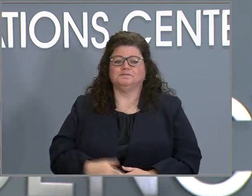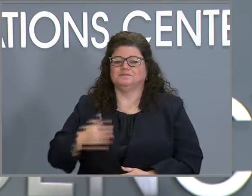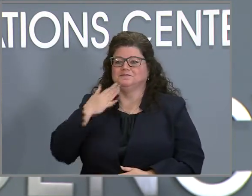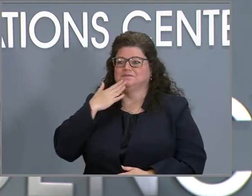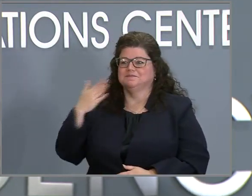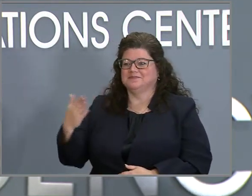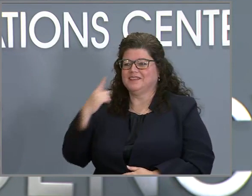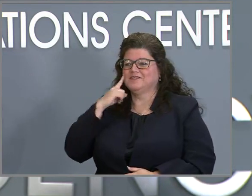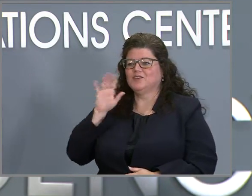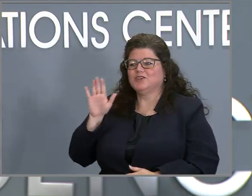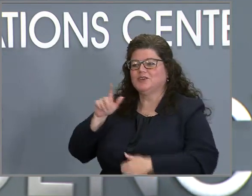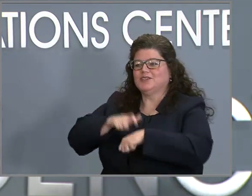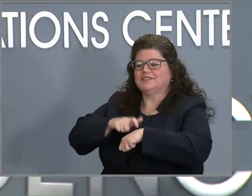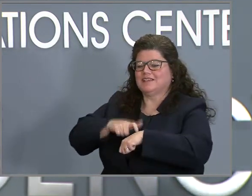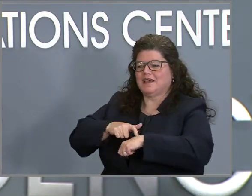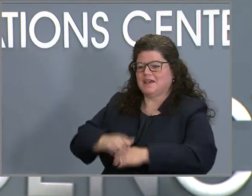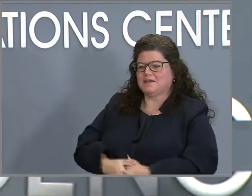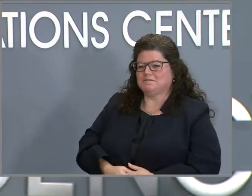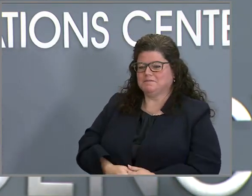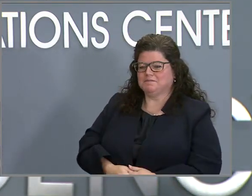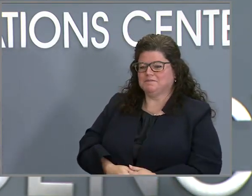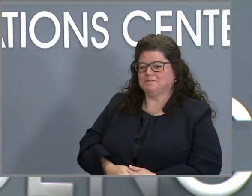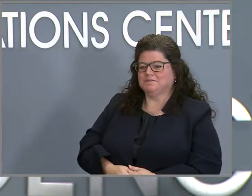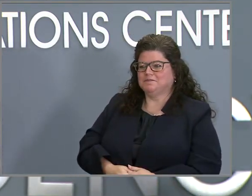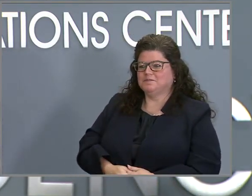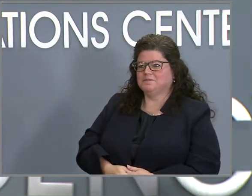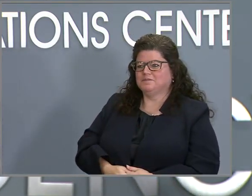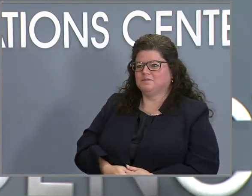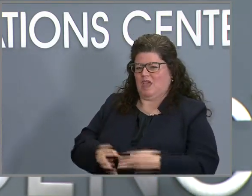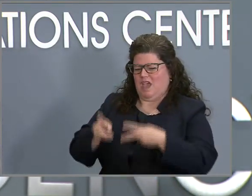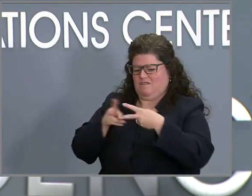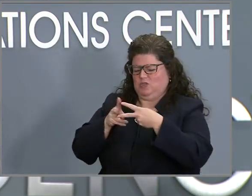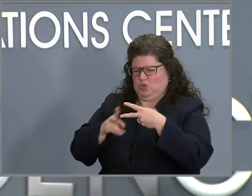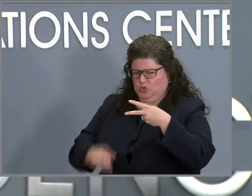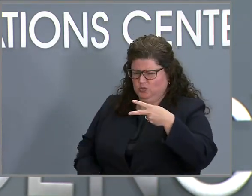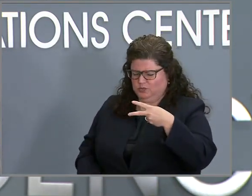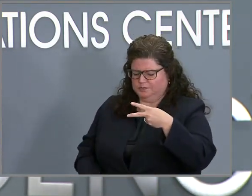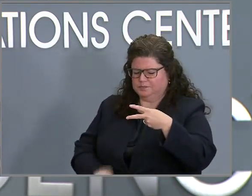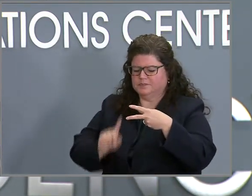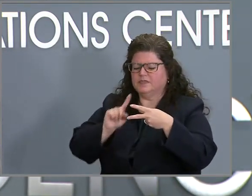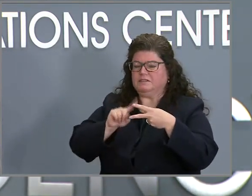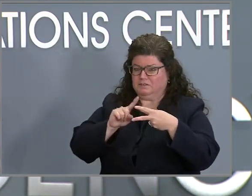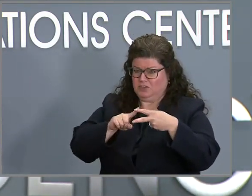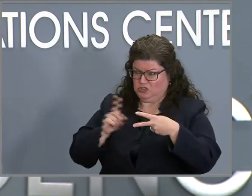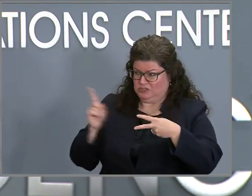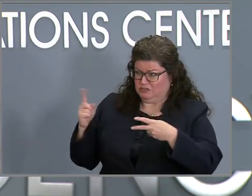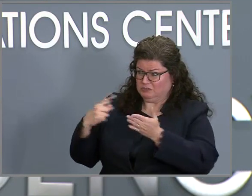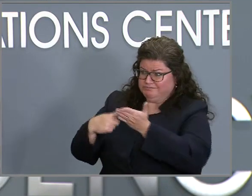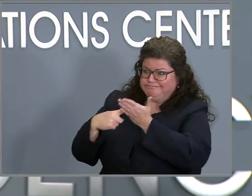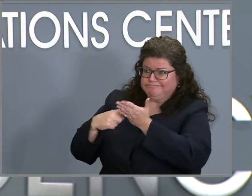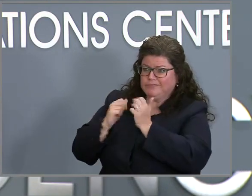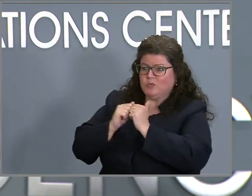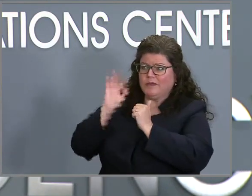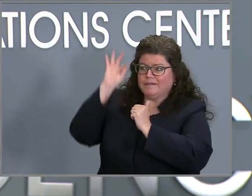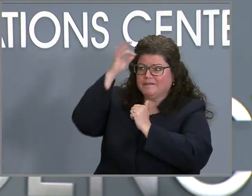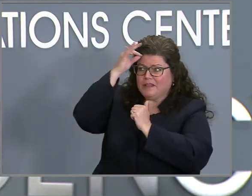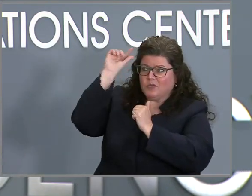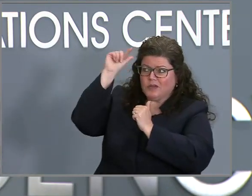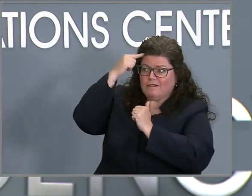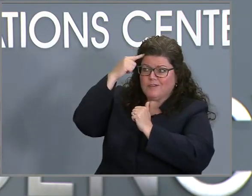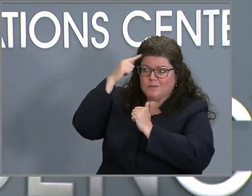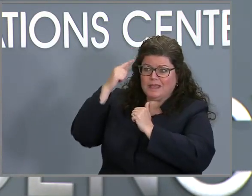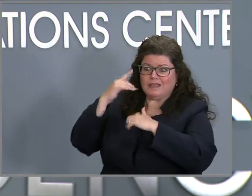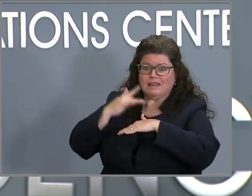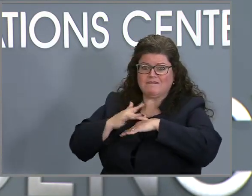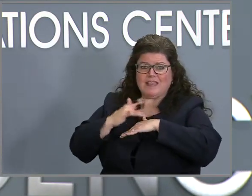for your time in taking my question. I have two. First, have you had any conversation with the federal government about the availability